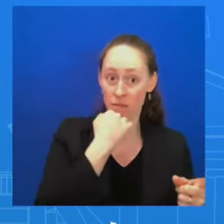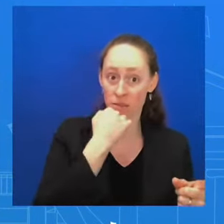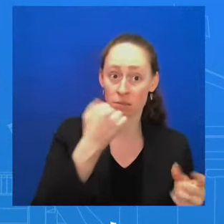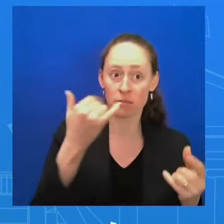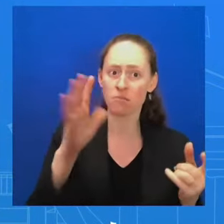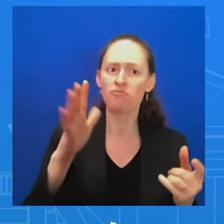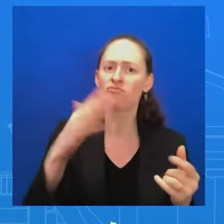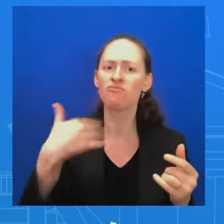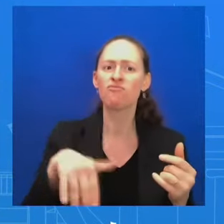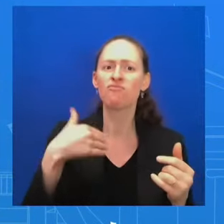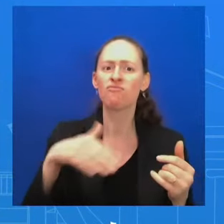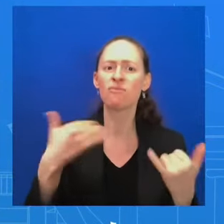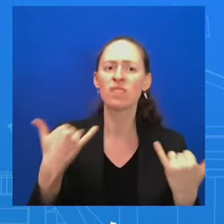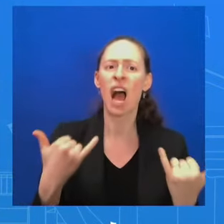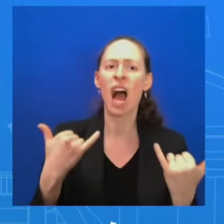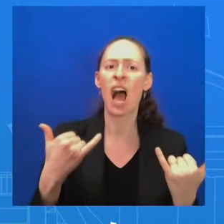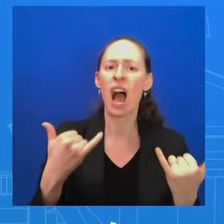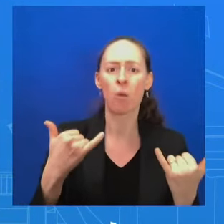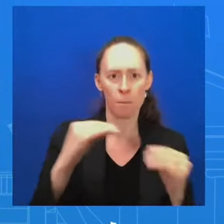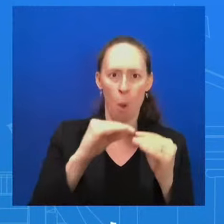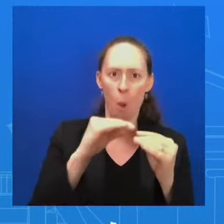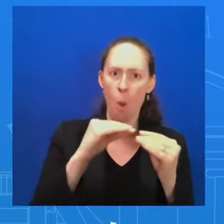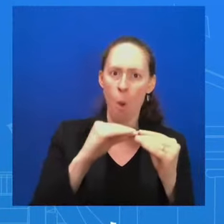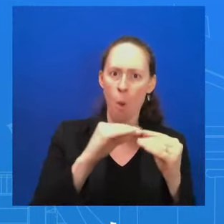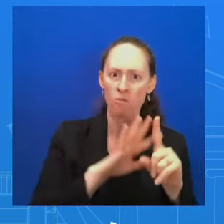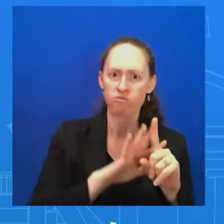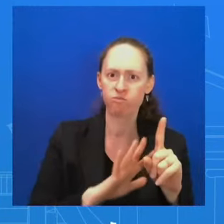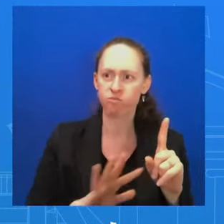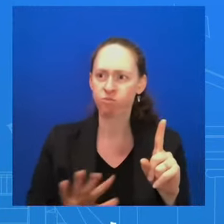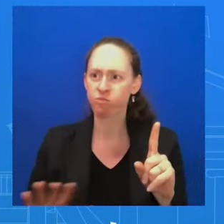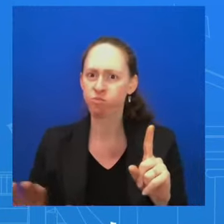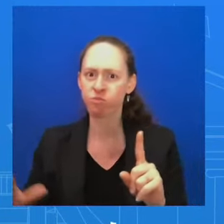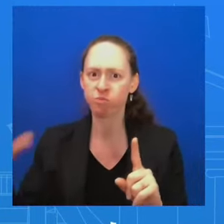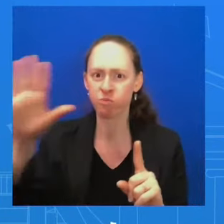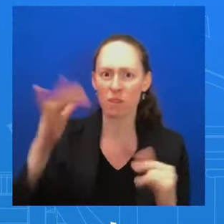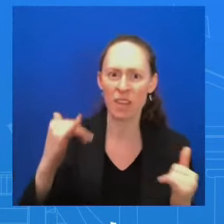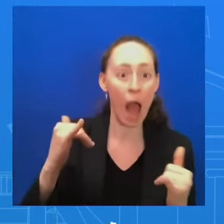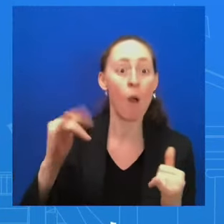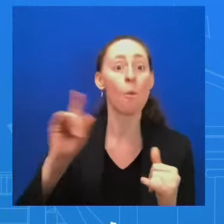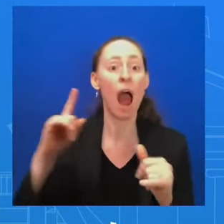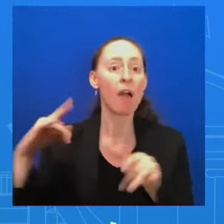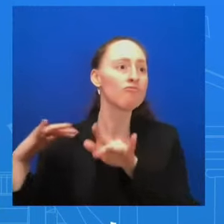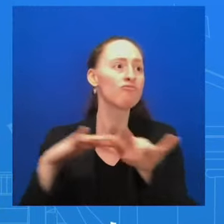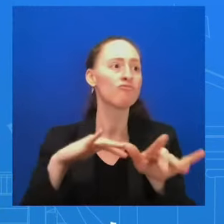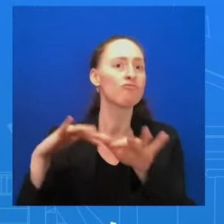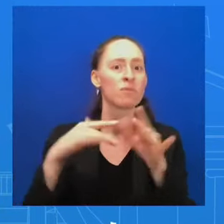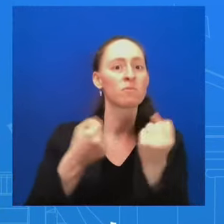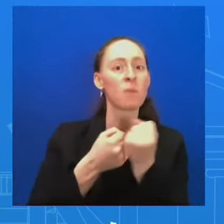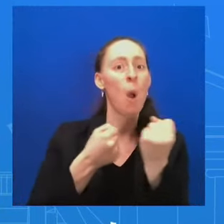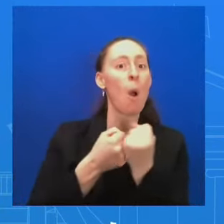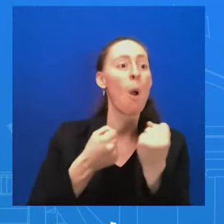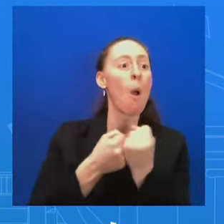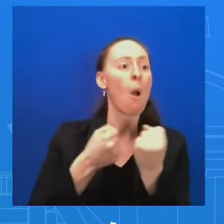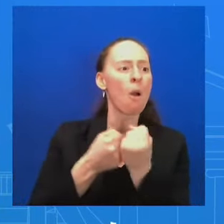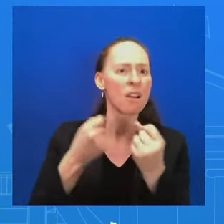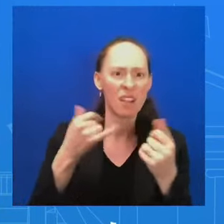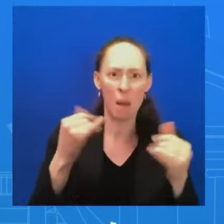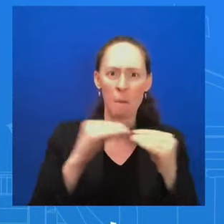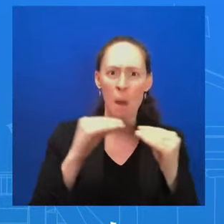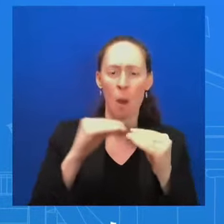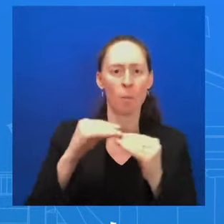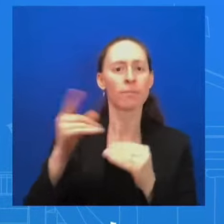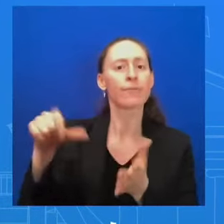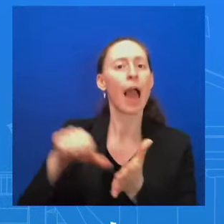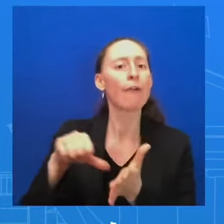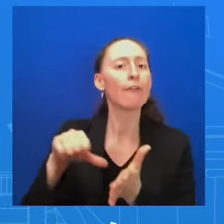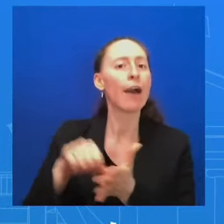region, including directly and publicly from Iran. Peter. John, a follow-up on that first. Did the CIA